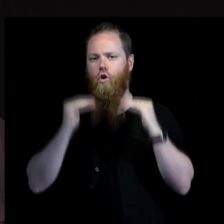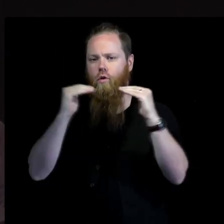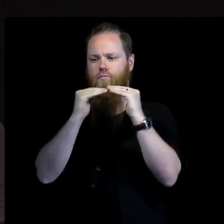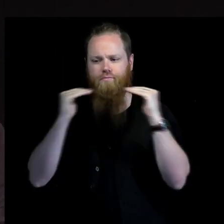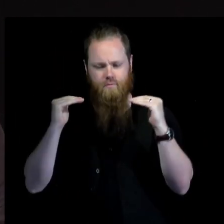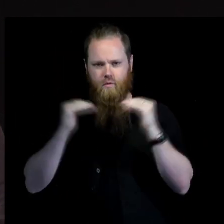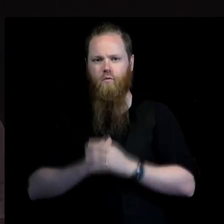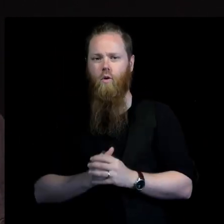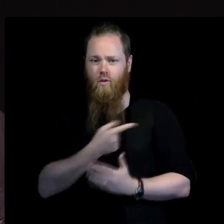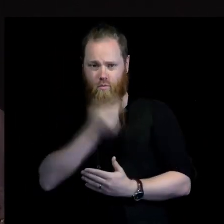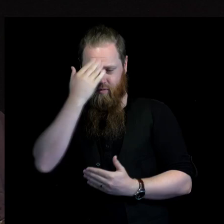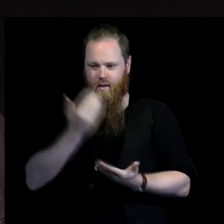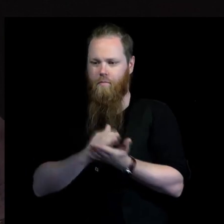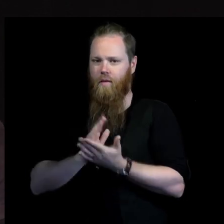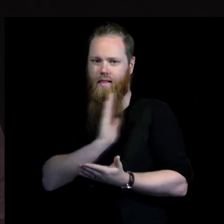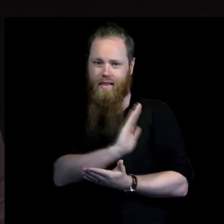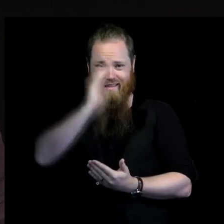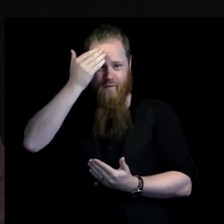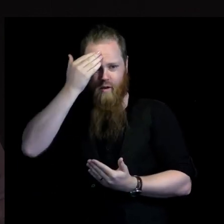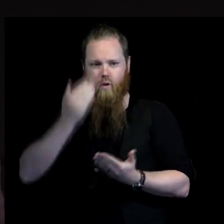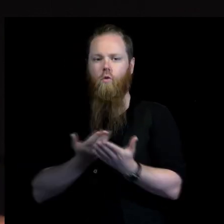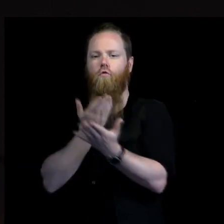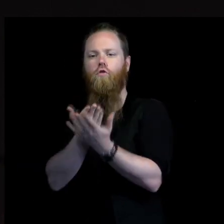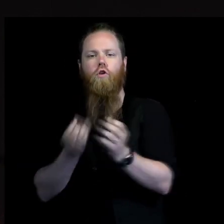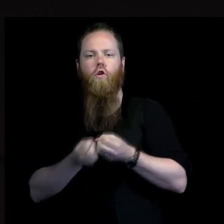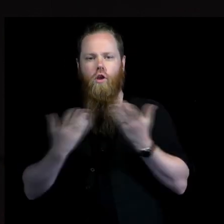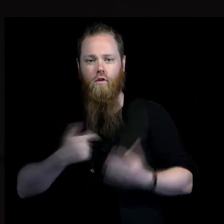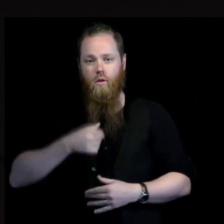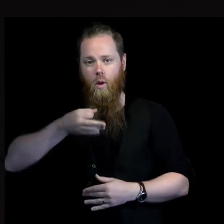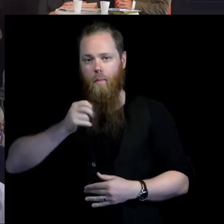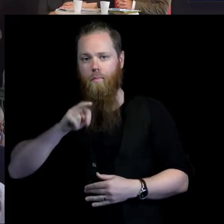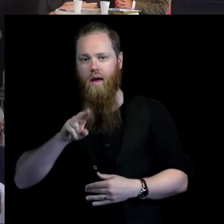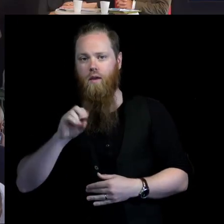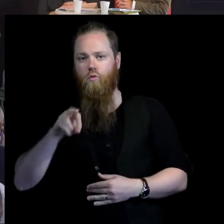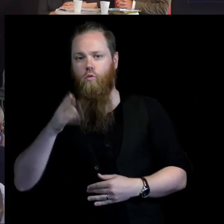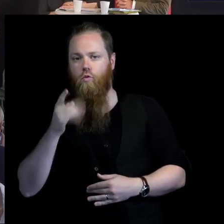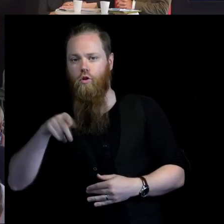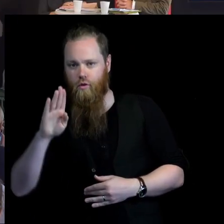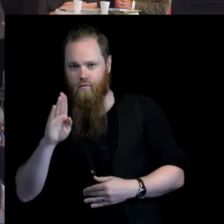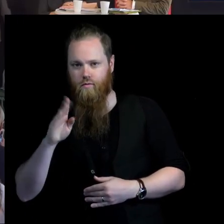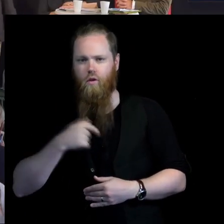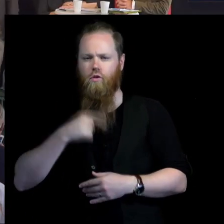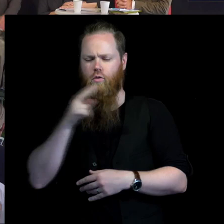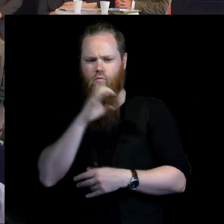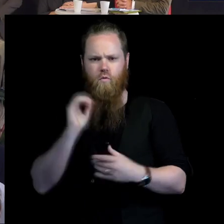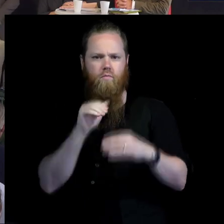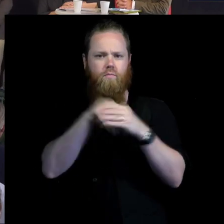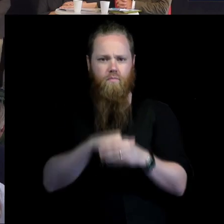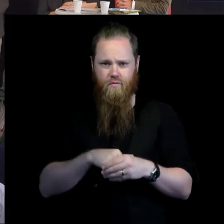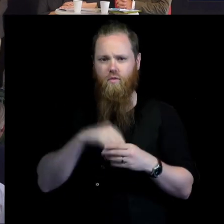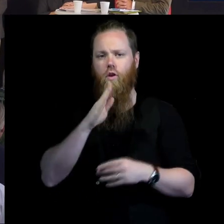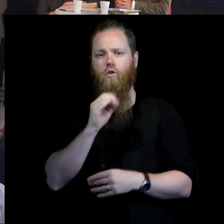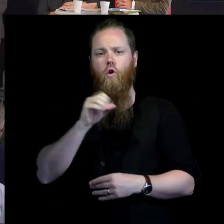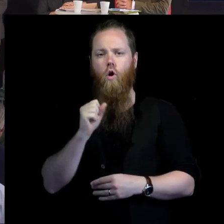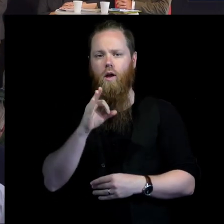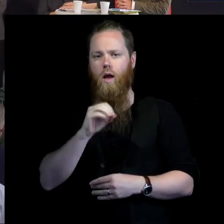challenges but also possible solutions to this my name is Per Nordlund I have recently joined the Dag Hammarskjöld foundation